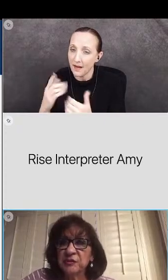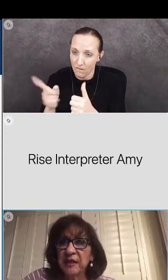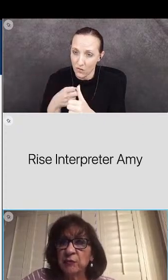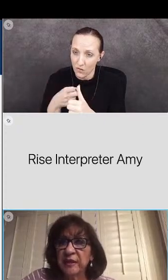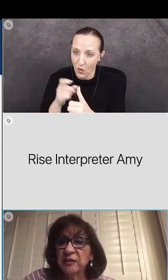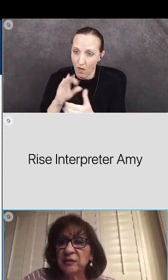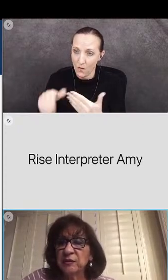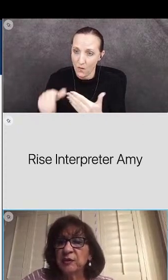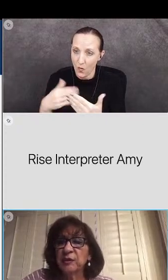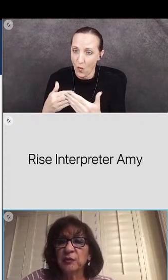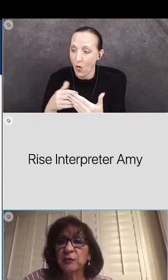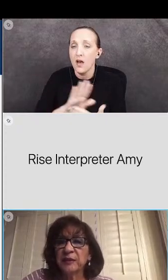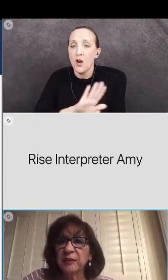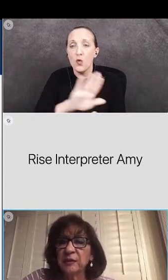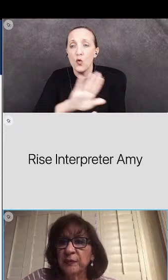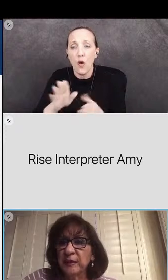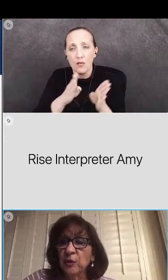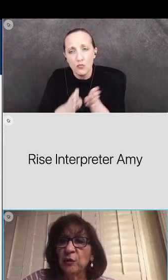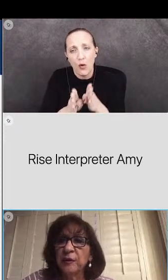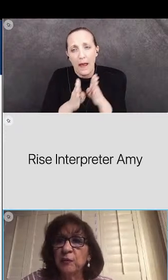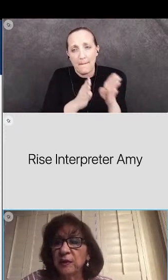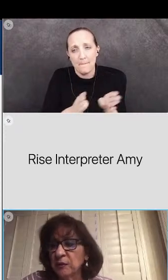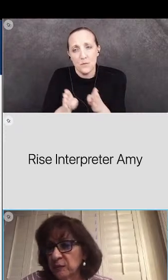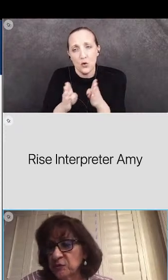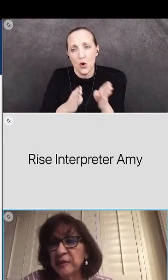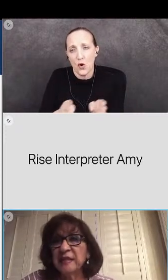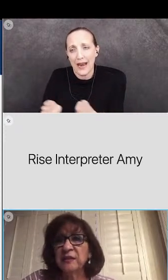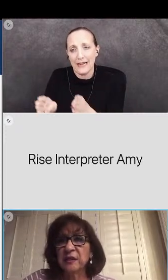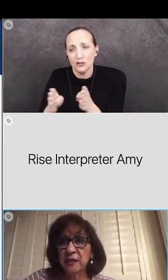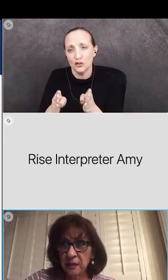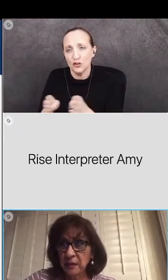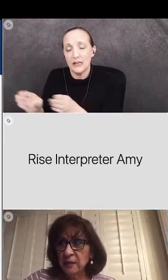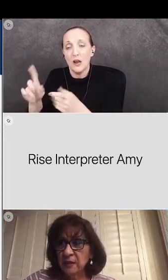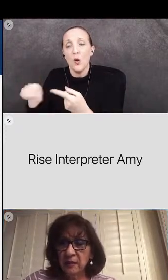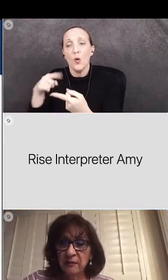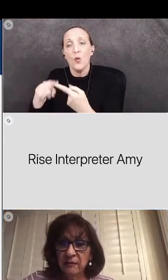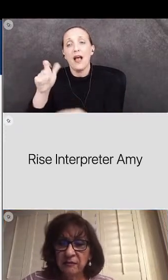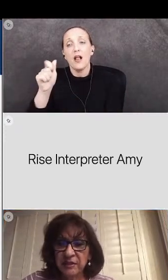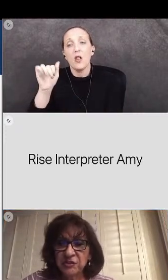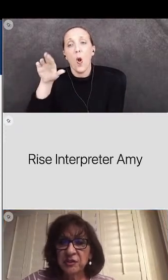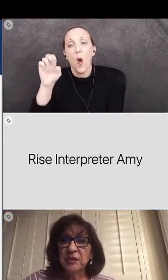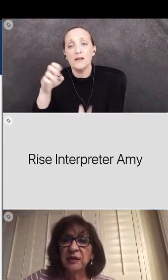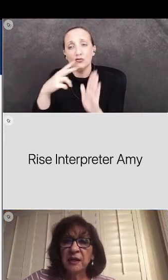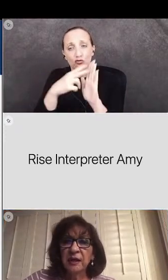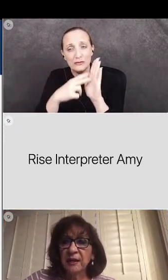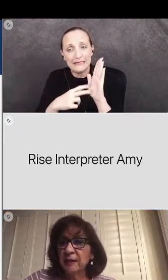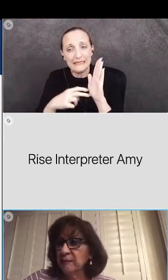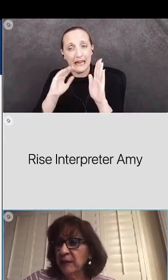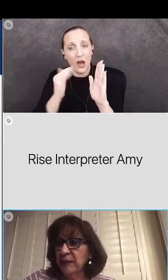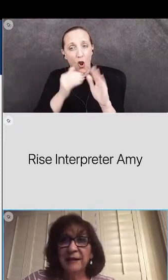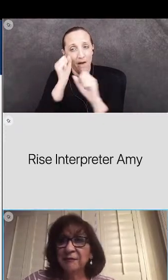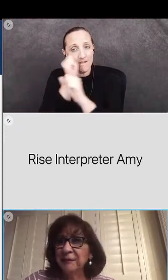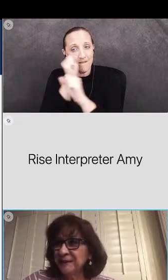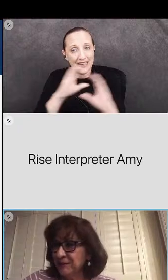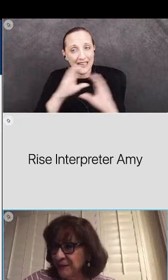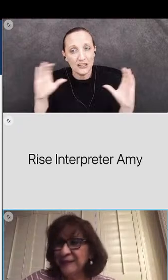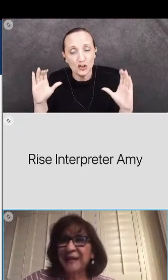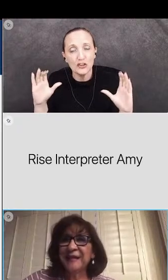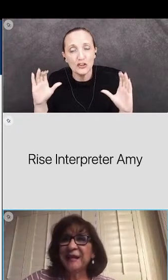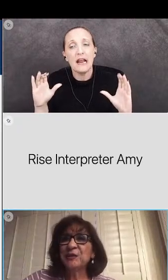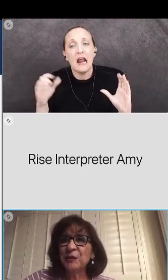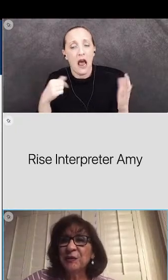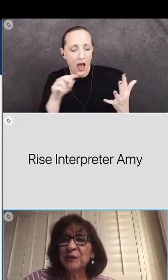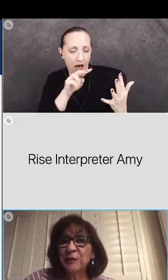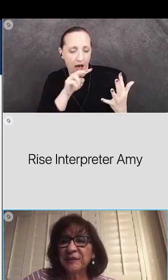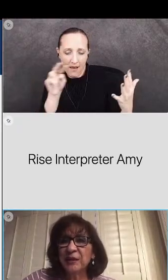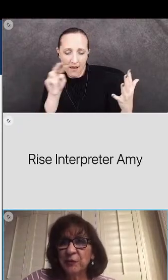preparation that went through you know when you know when laurie was reading the the the the vision um i i went through